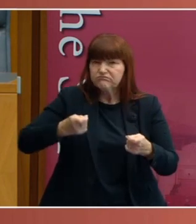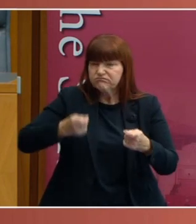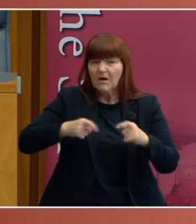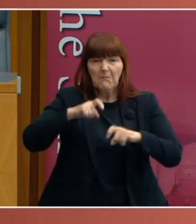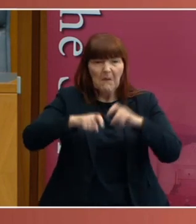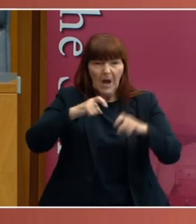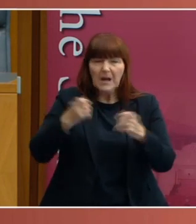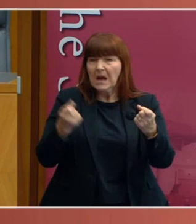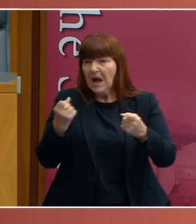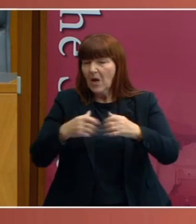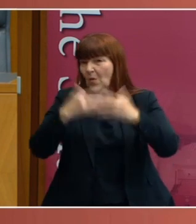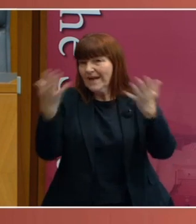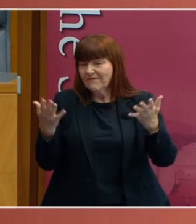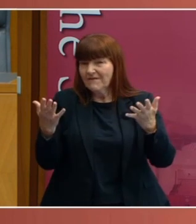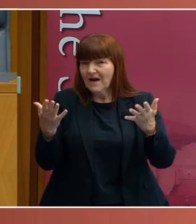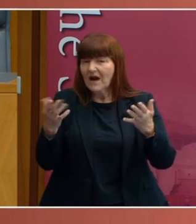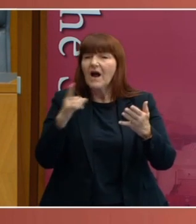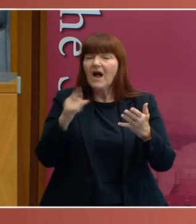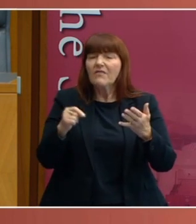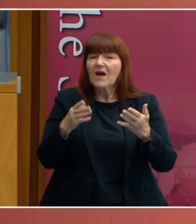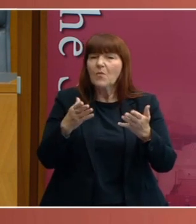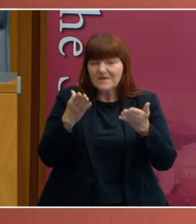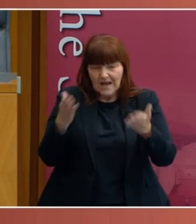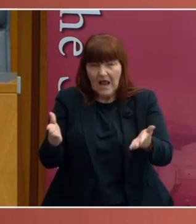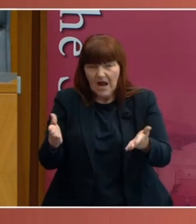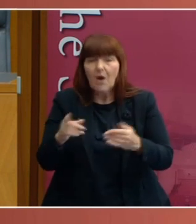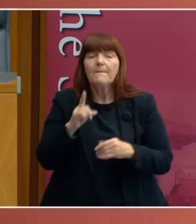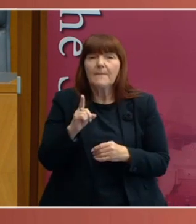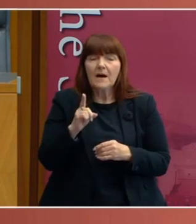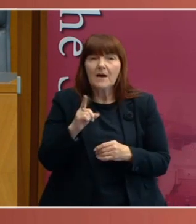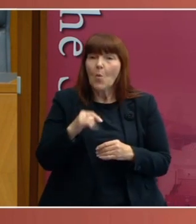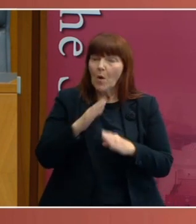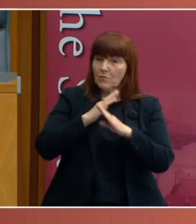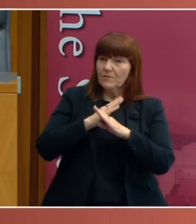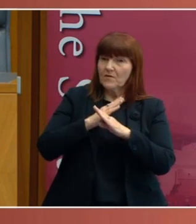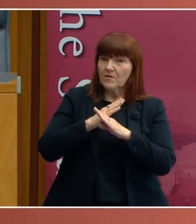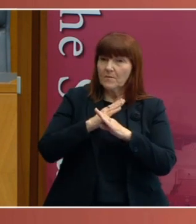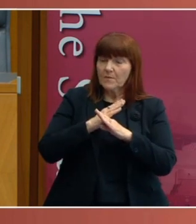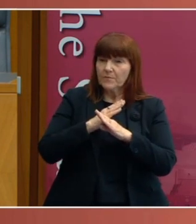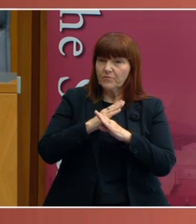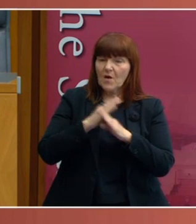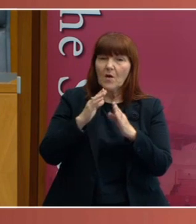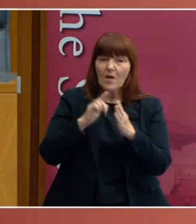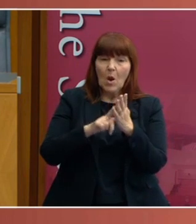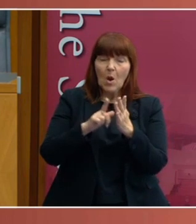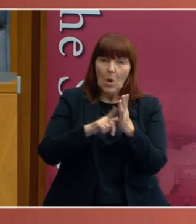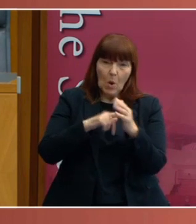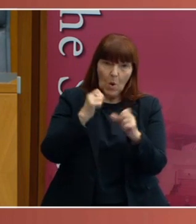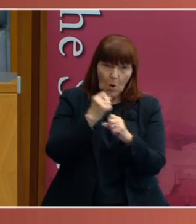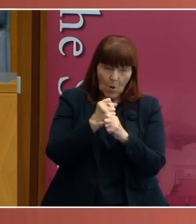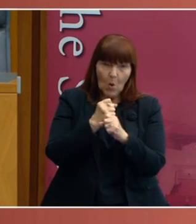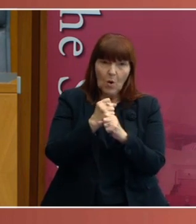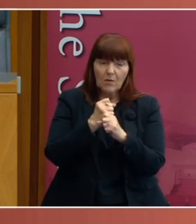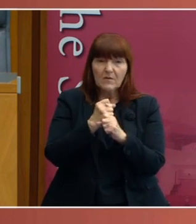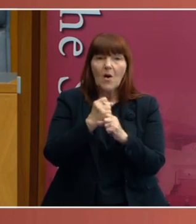your bicycle or whatever. That wasn't what was prohibited. What was prohibited was long-haul transport on trains for